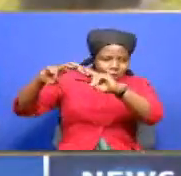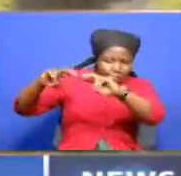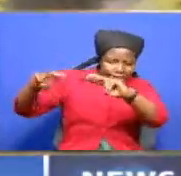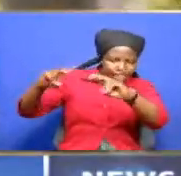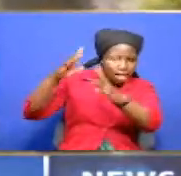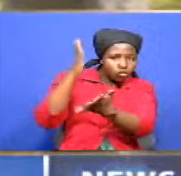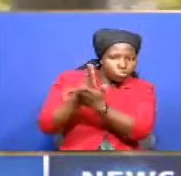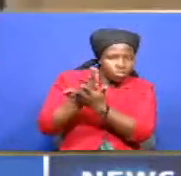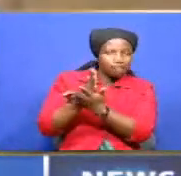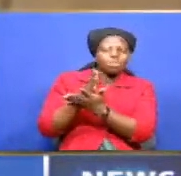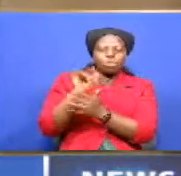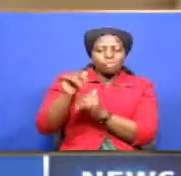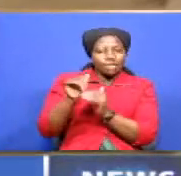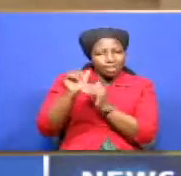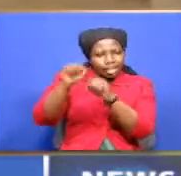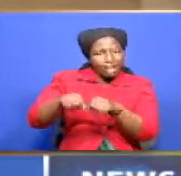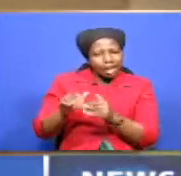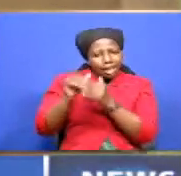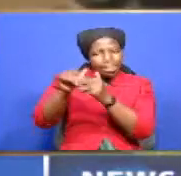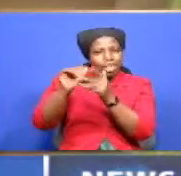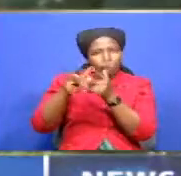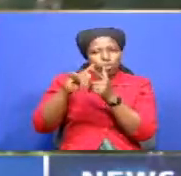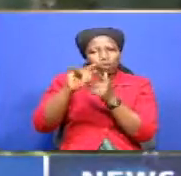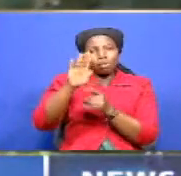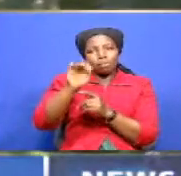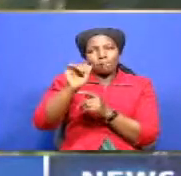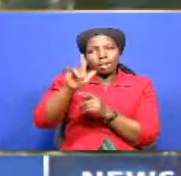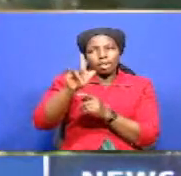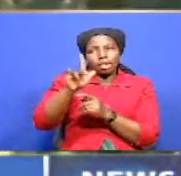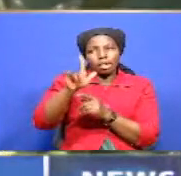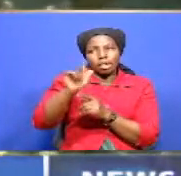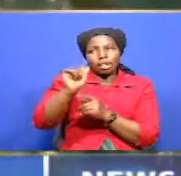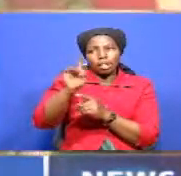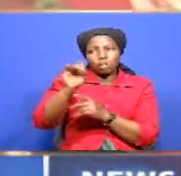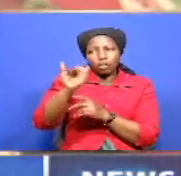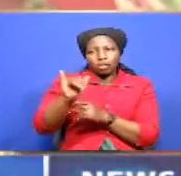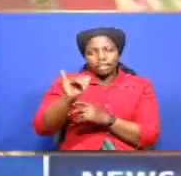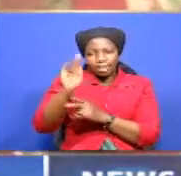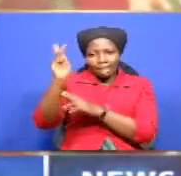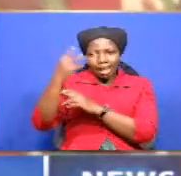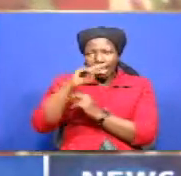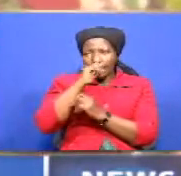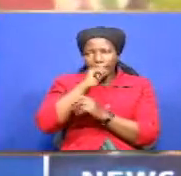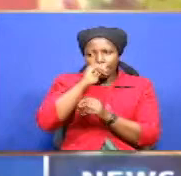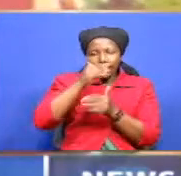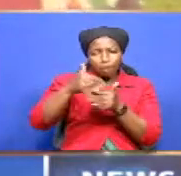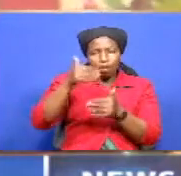mission that will take them to Angata, Barakui along the Kenya-Tanzania common border.